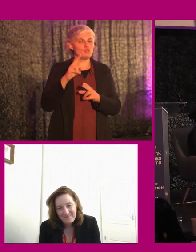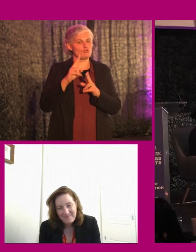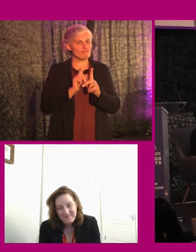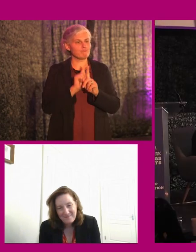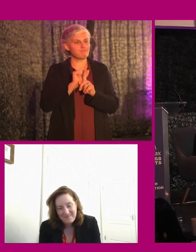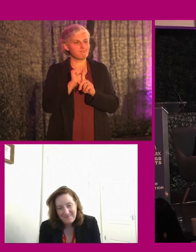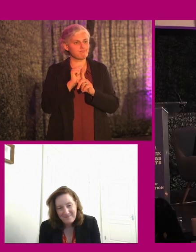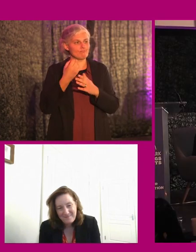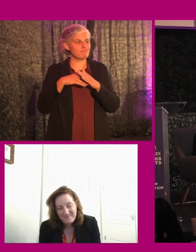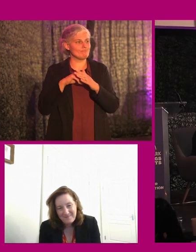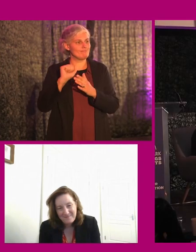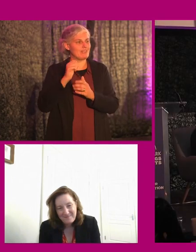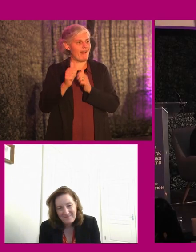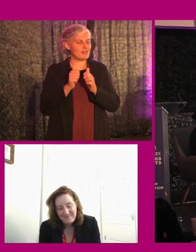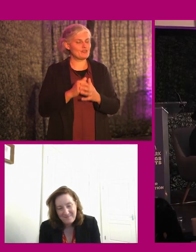Great. Thank you for that.